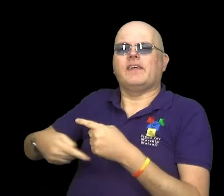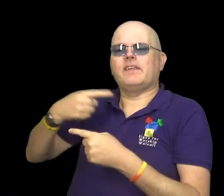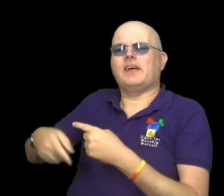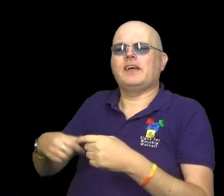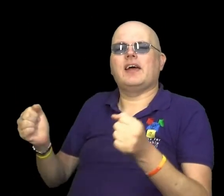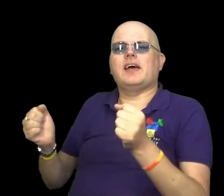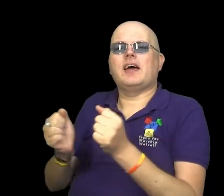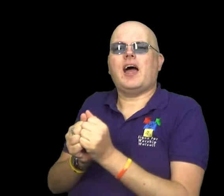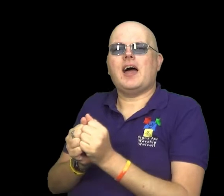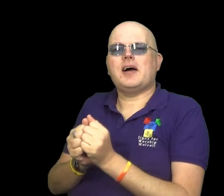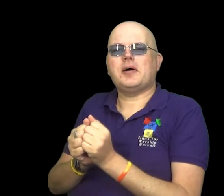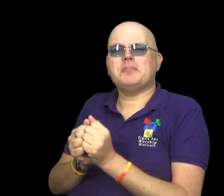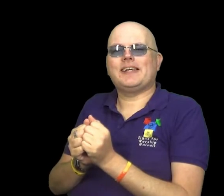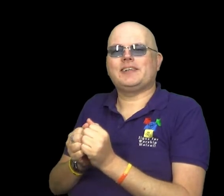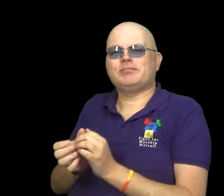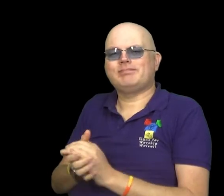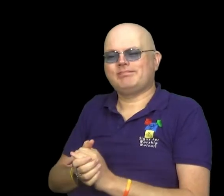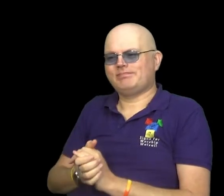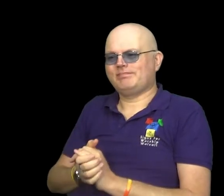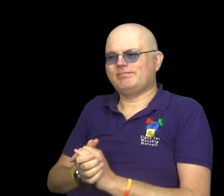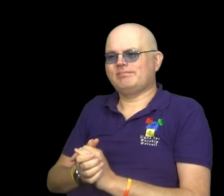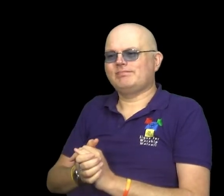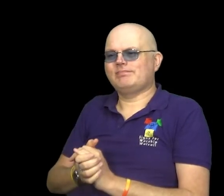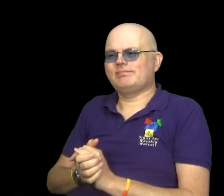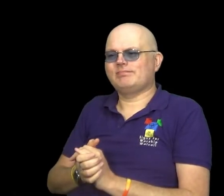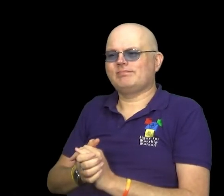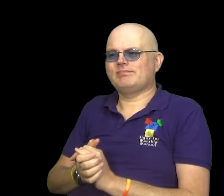yours, now and forever. Amen.